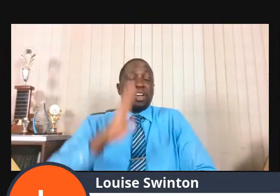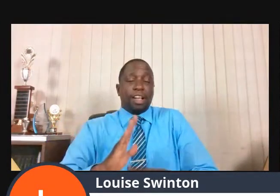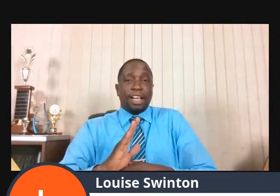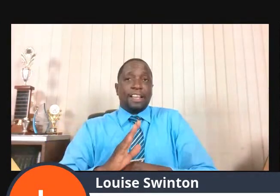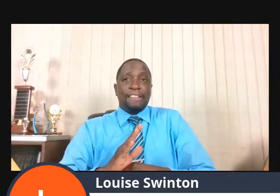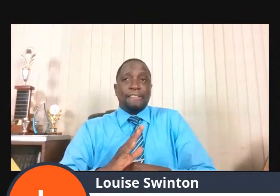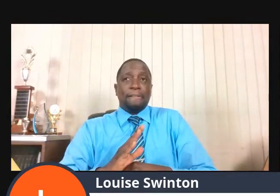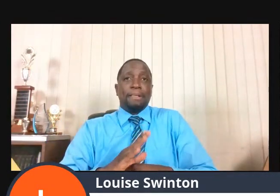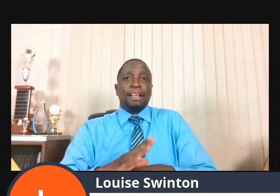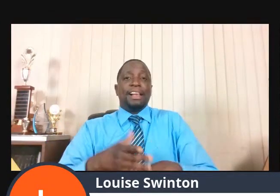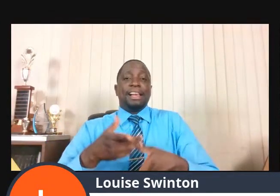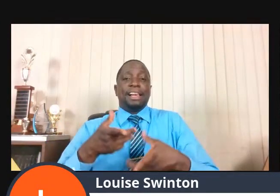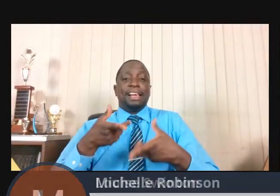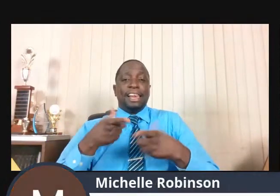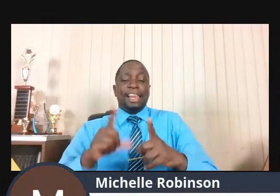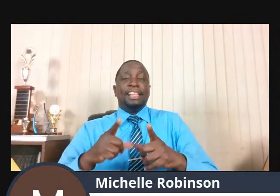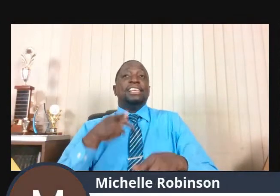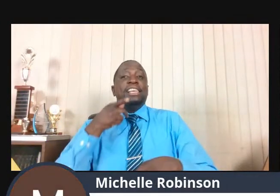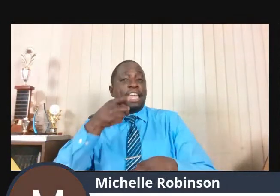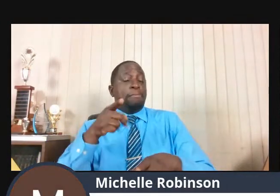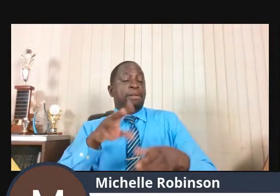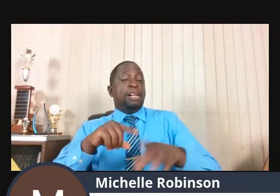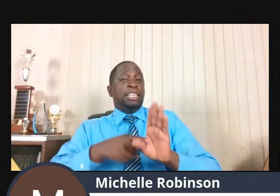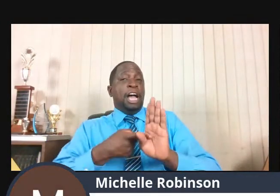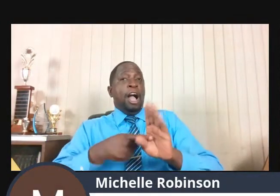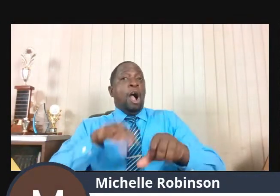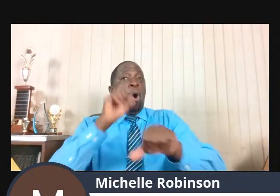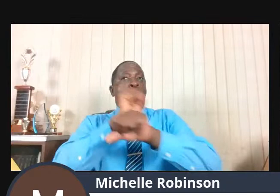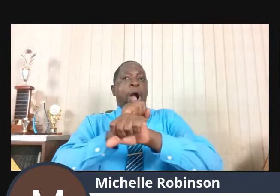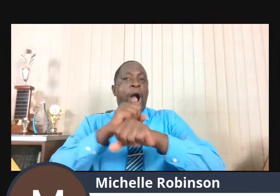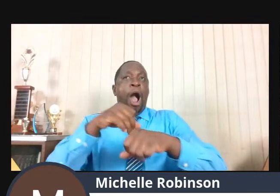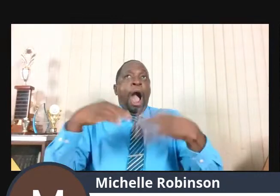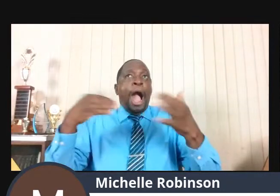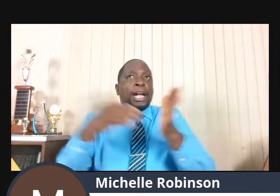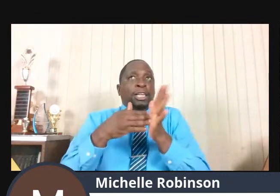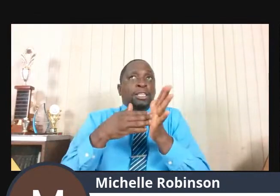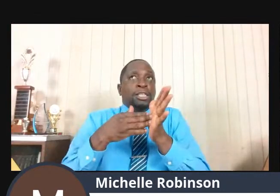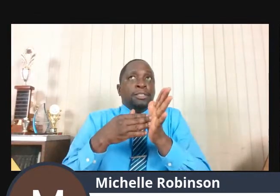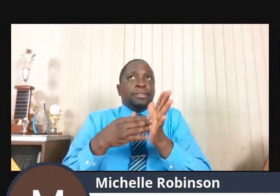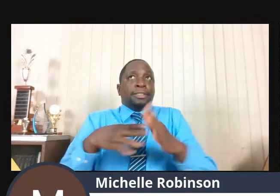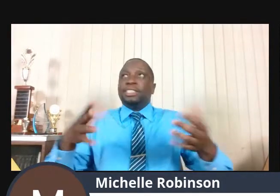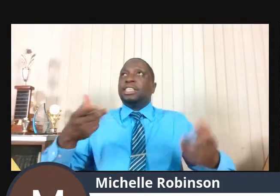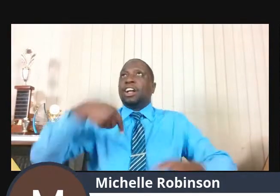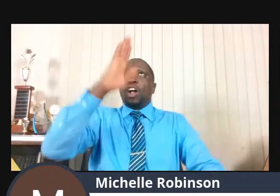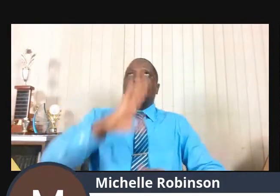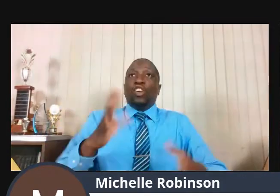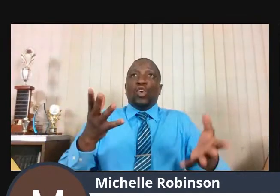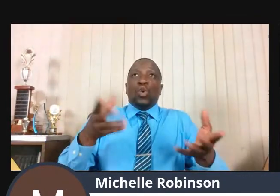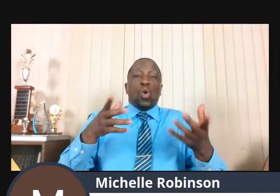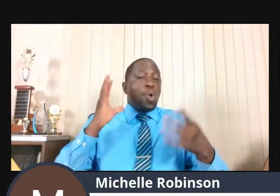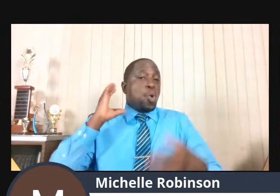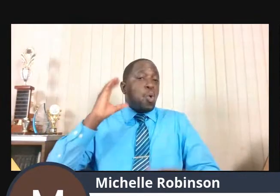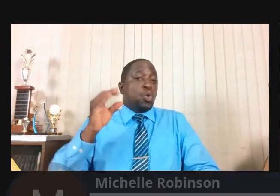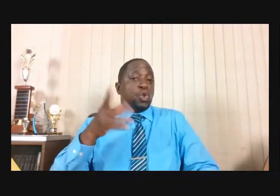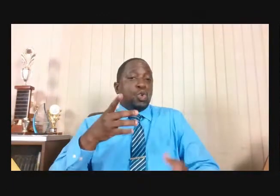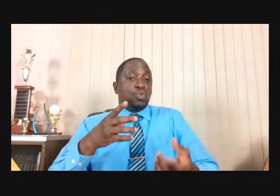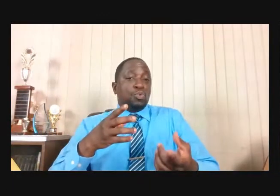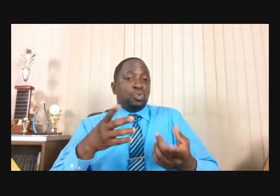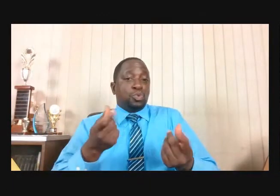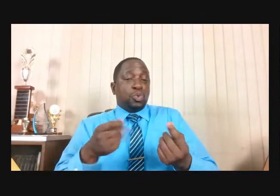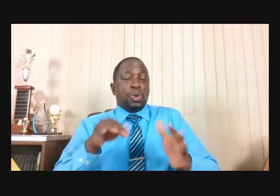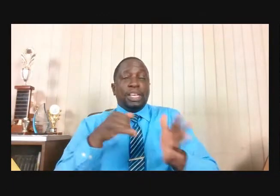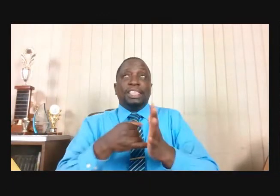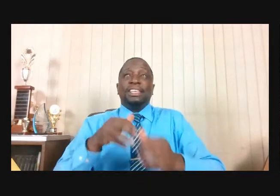done all those things by himself, but God employed Elijah and made him